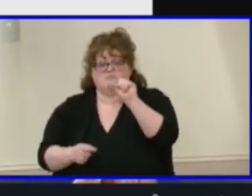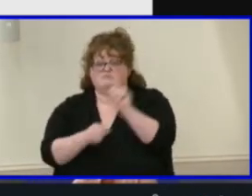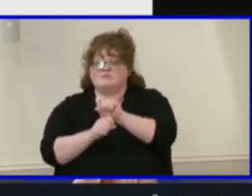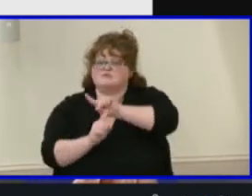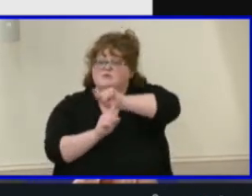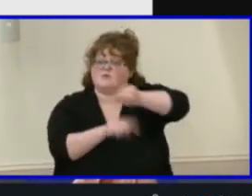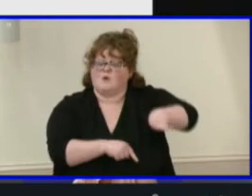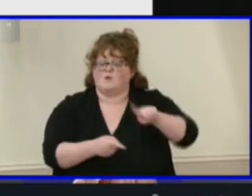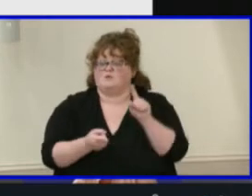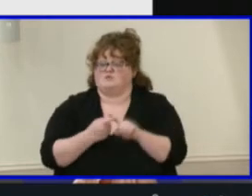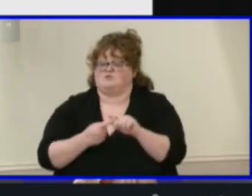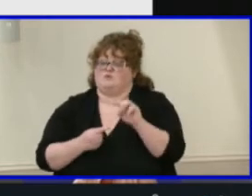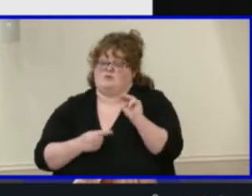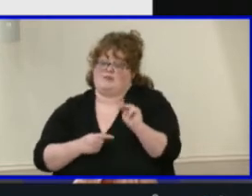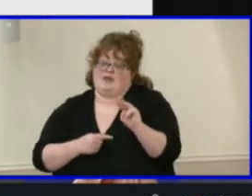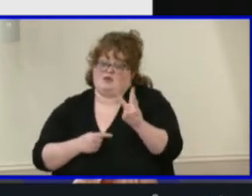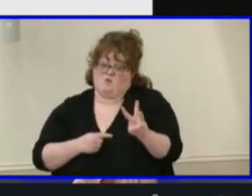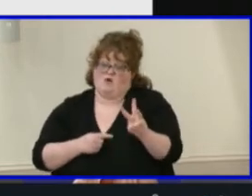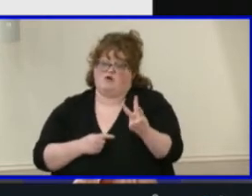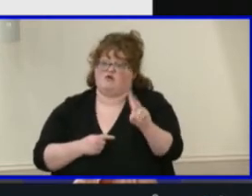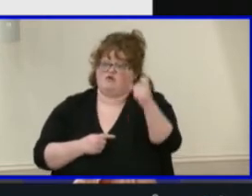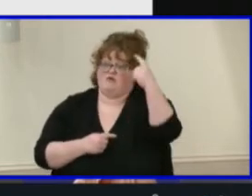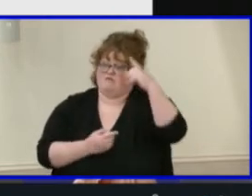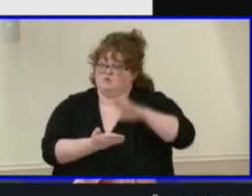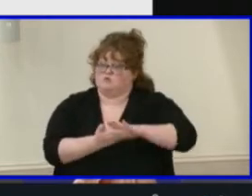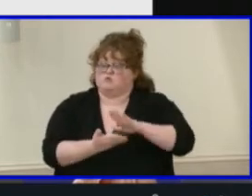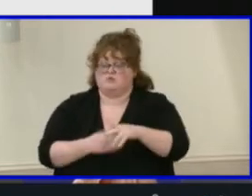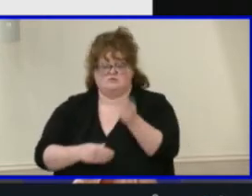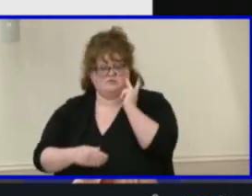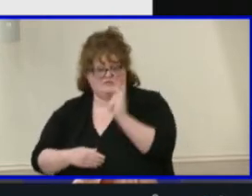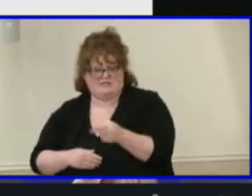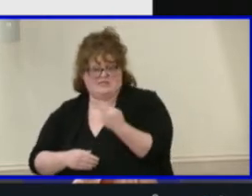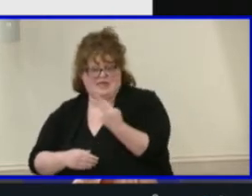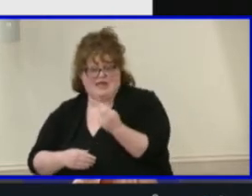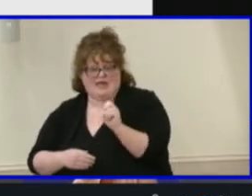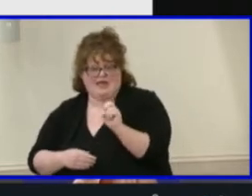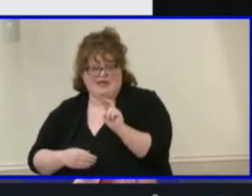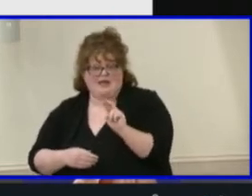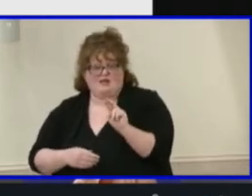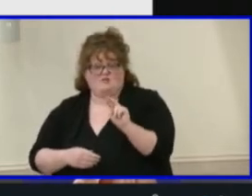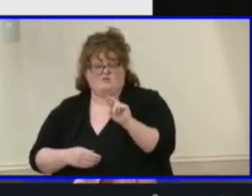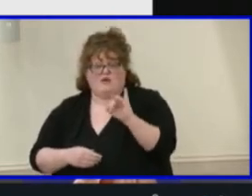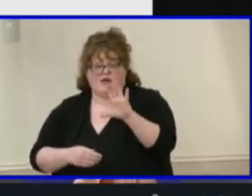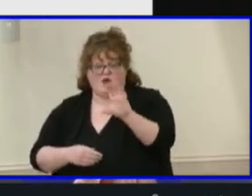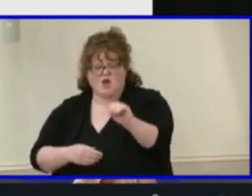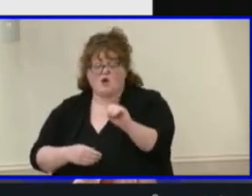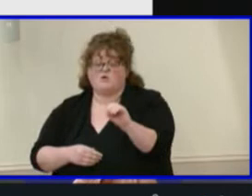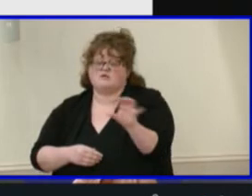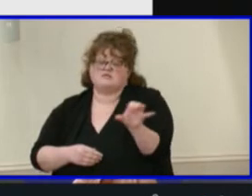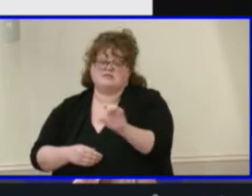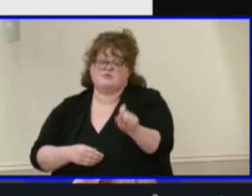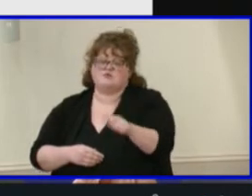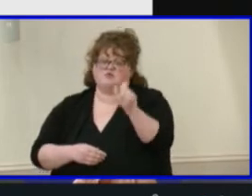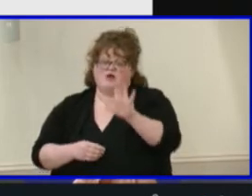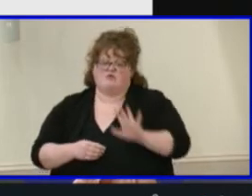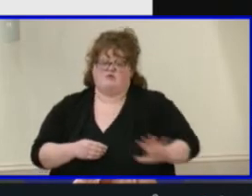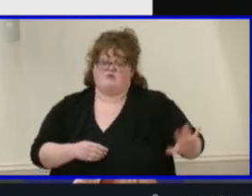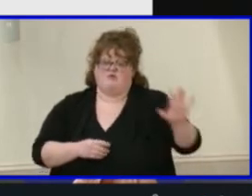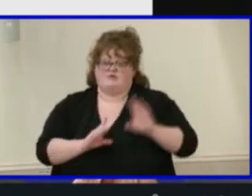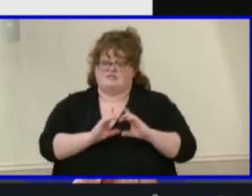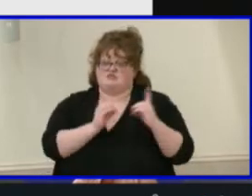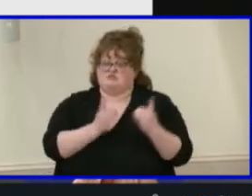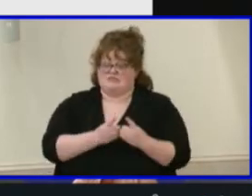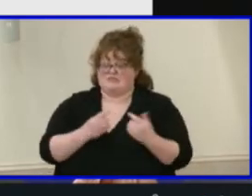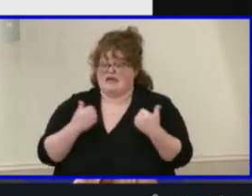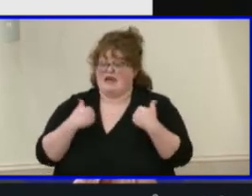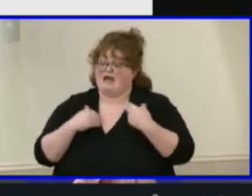As you can see with this graph, Henrico, like many of our surrounding districts, has a disproportionate